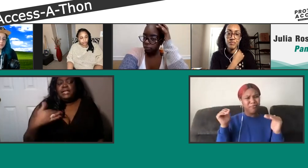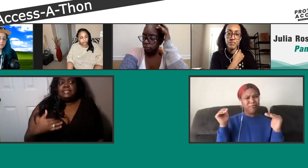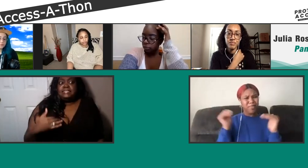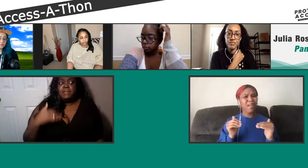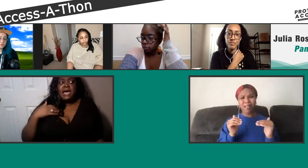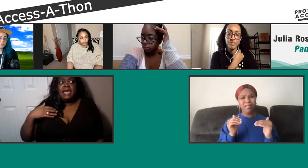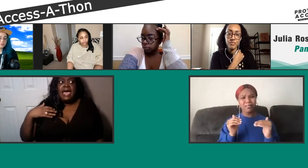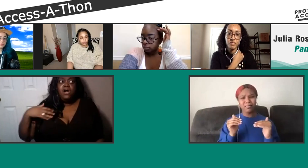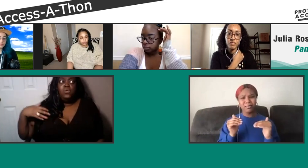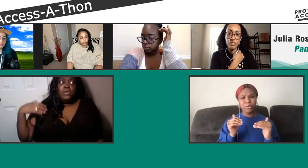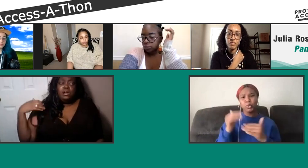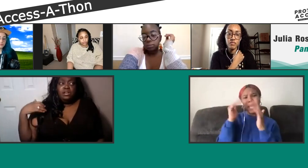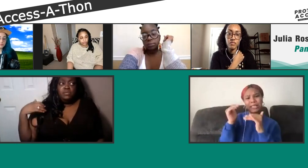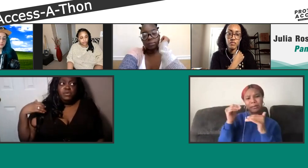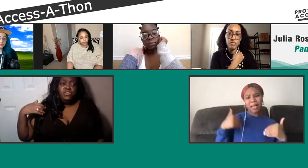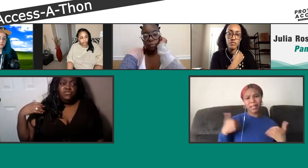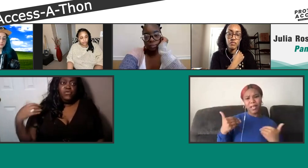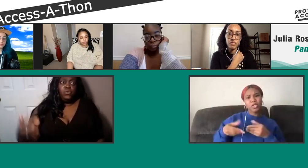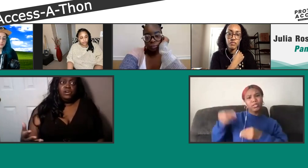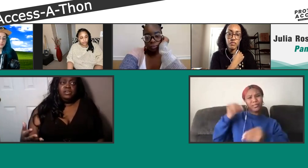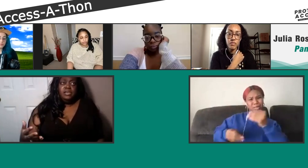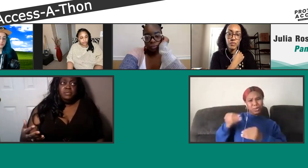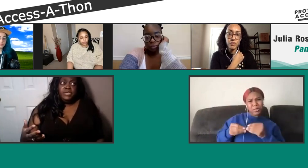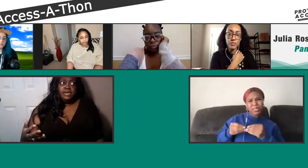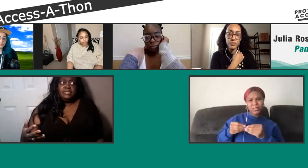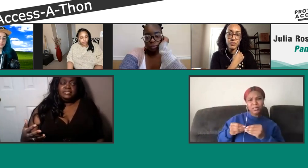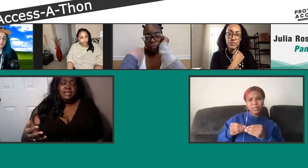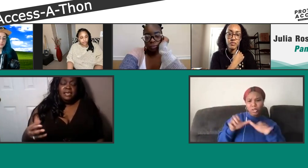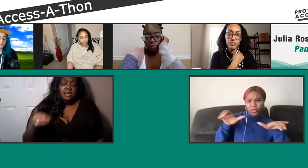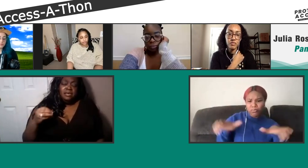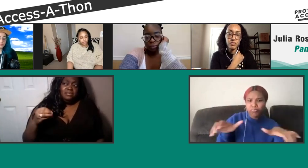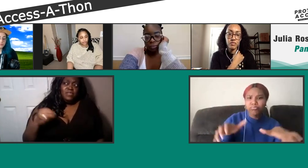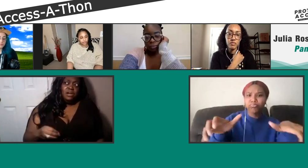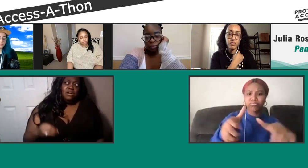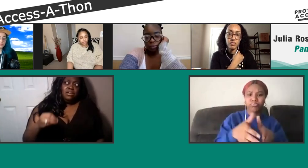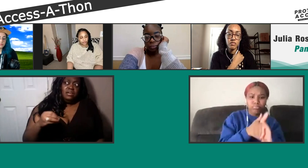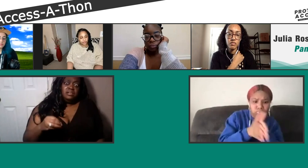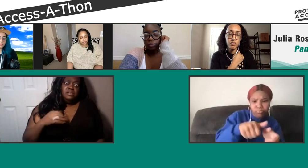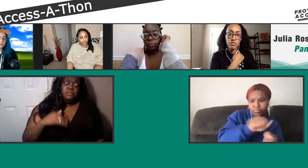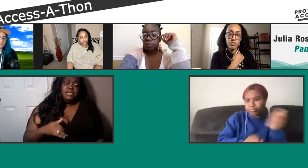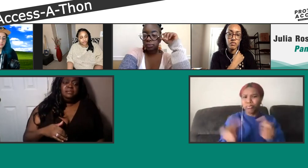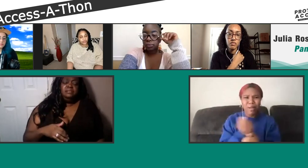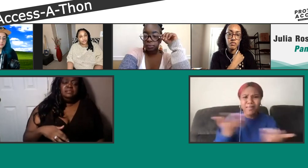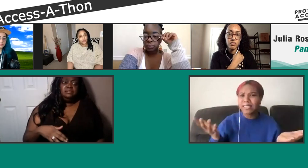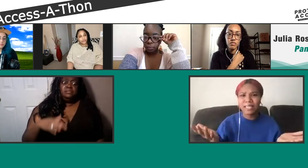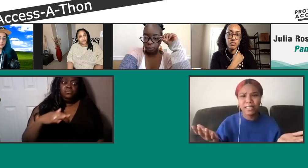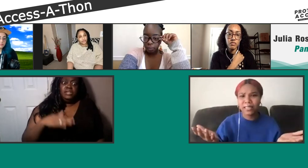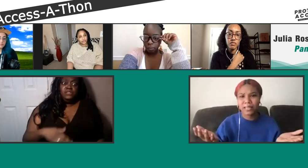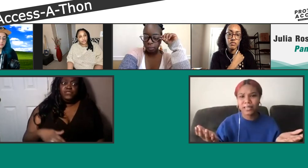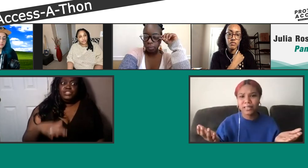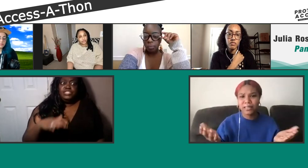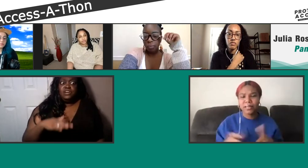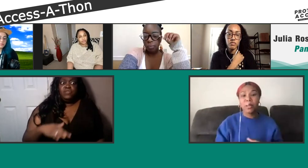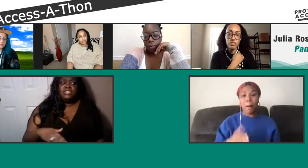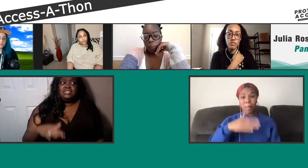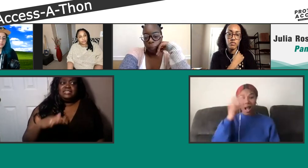perplexed about how we're going to be moving forward. Because they're, to me, really the